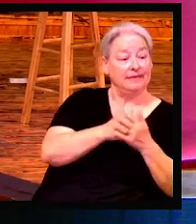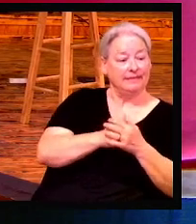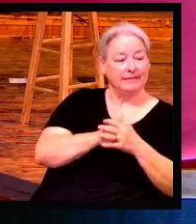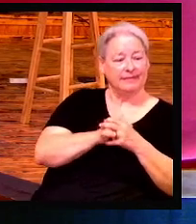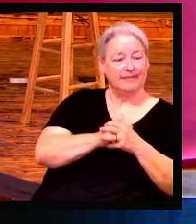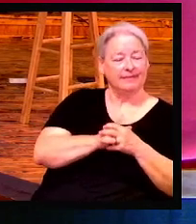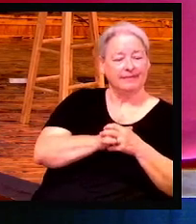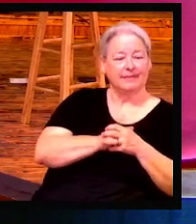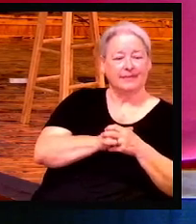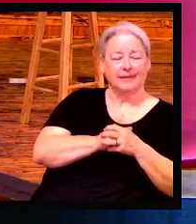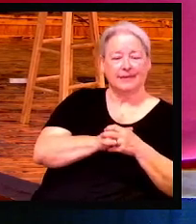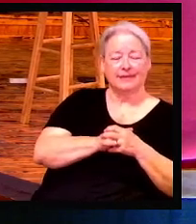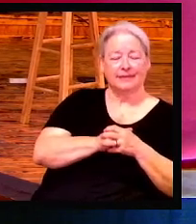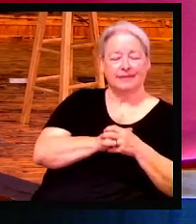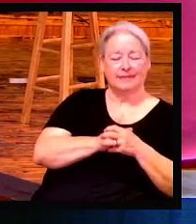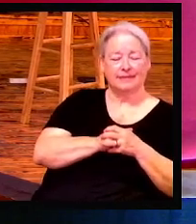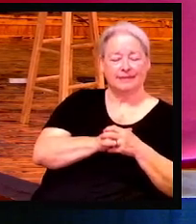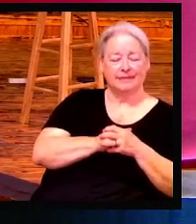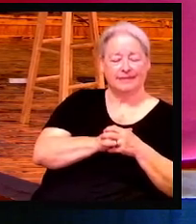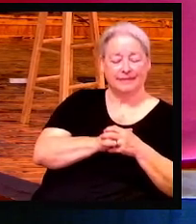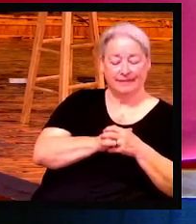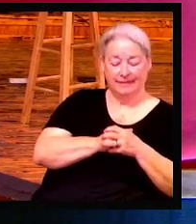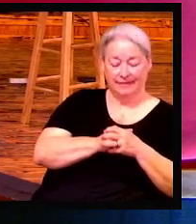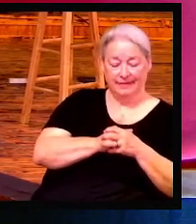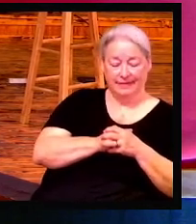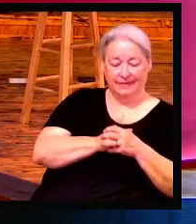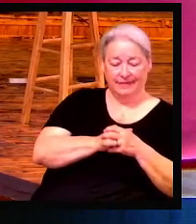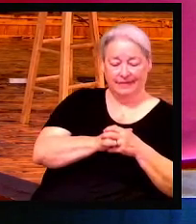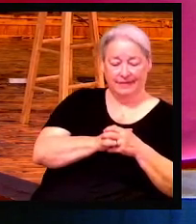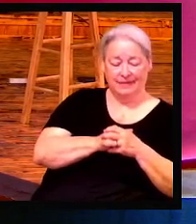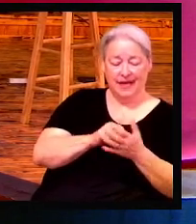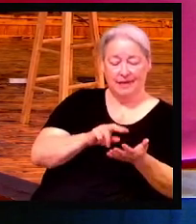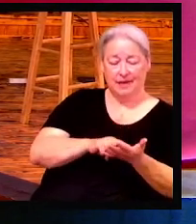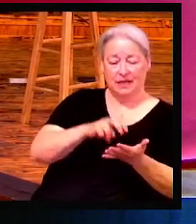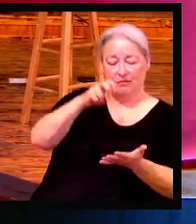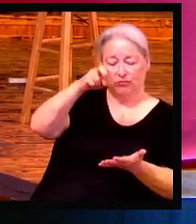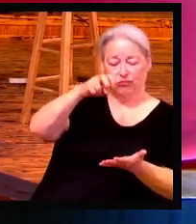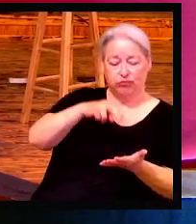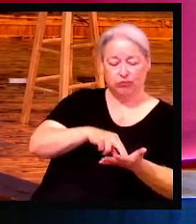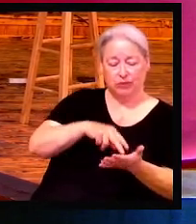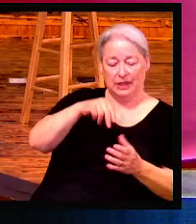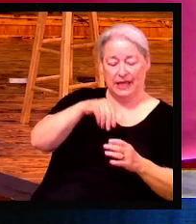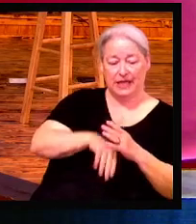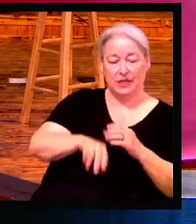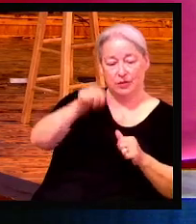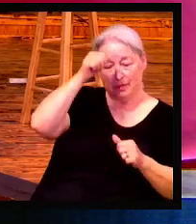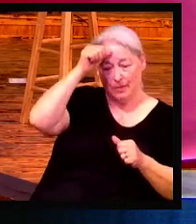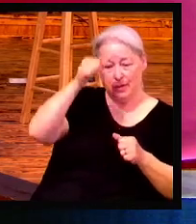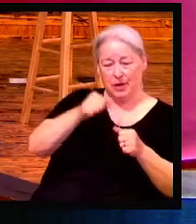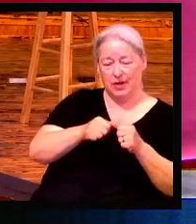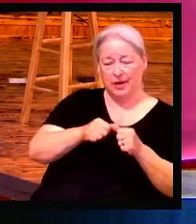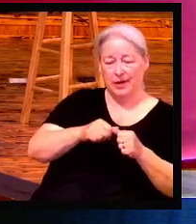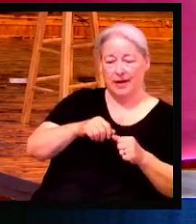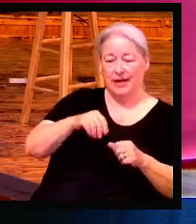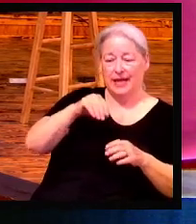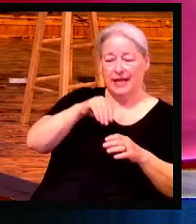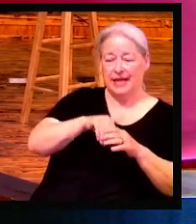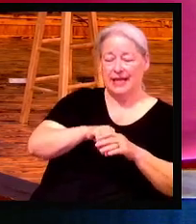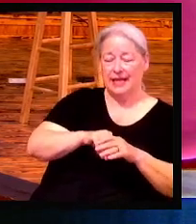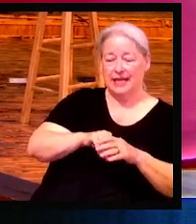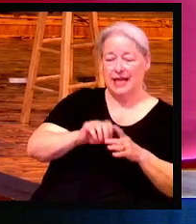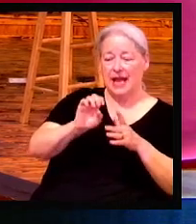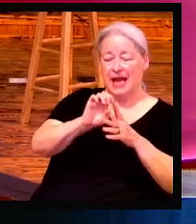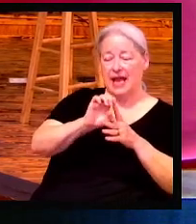I'm just going to jump into it. Memorial. Let's turn to Exodus chapter 3. What does the Bible say about,